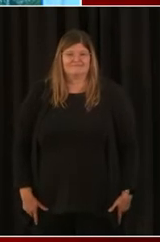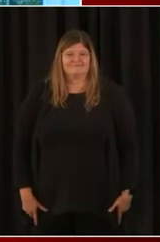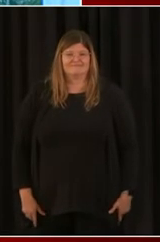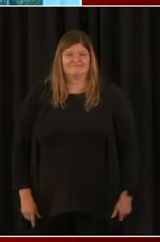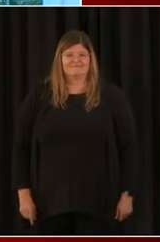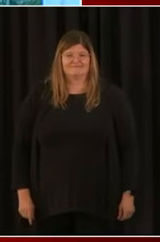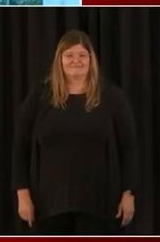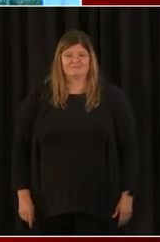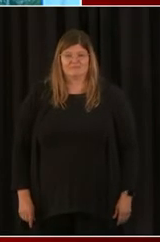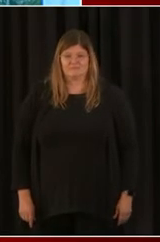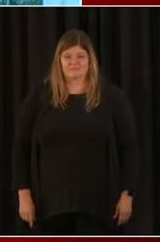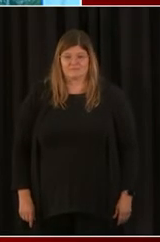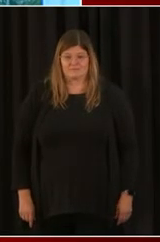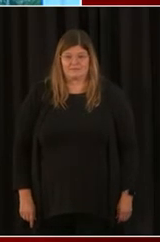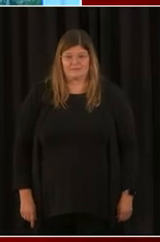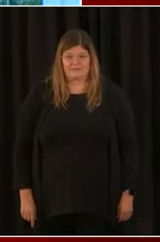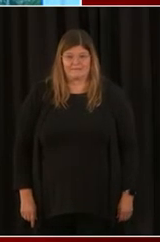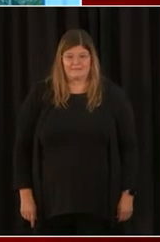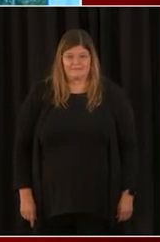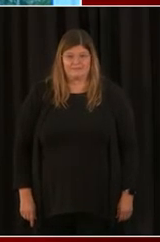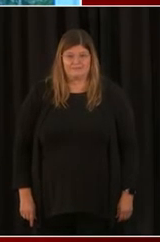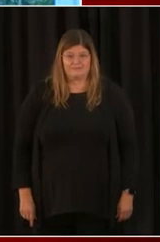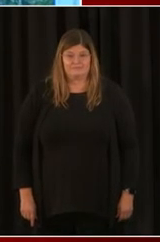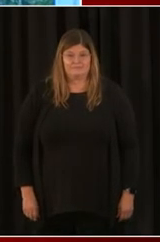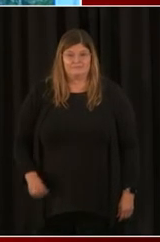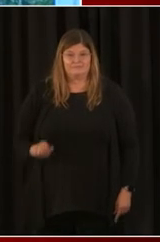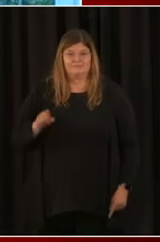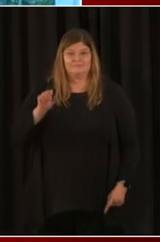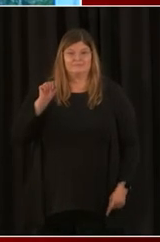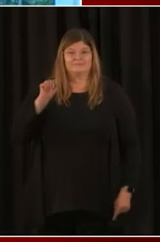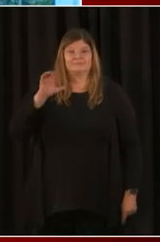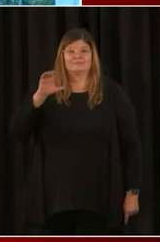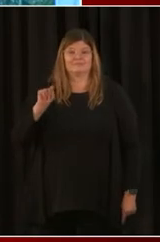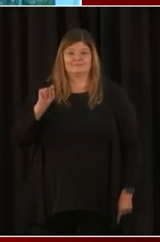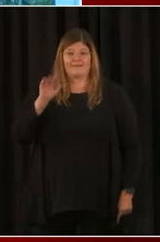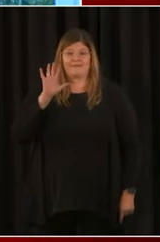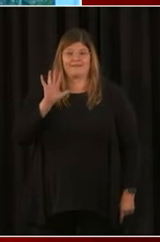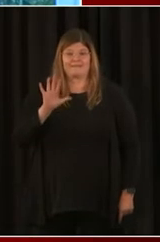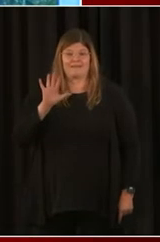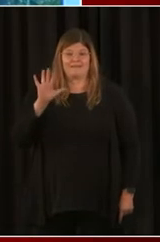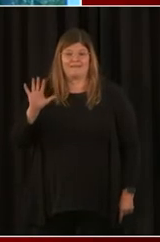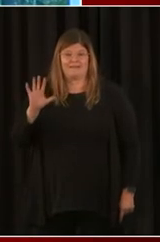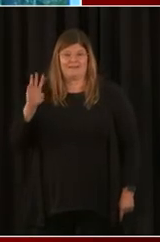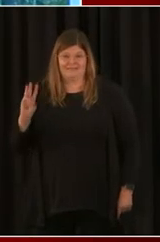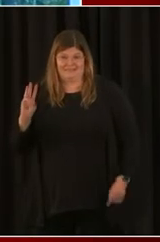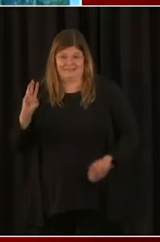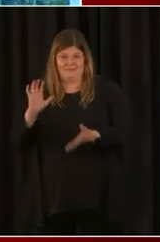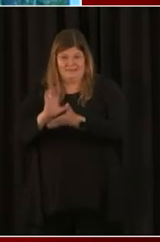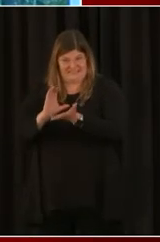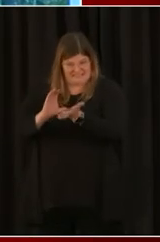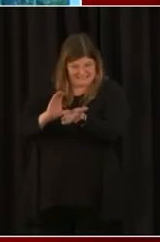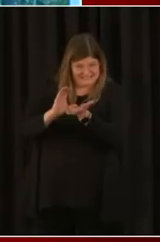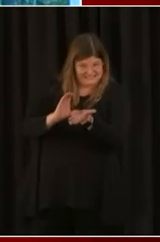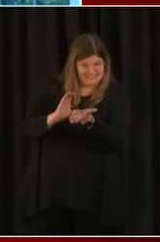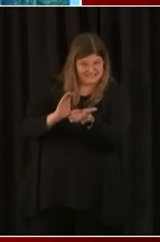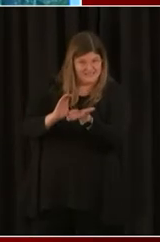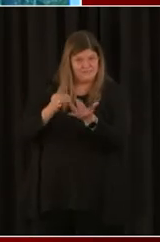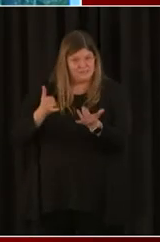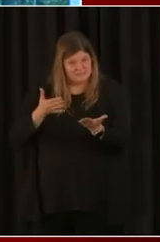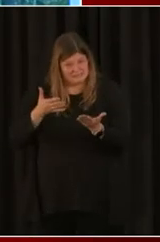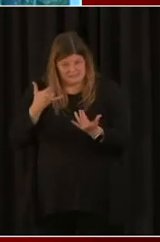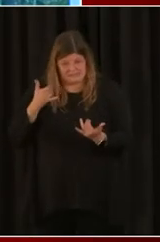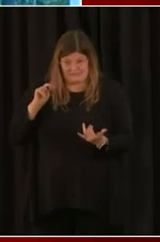pages. Today is just January 5th. And we are still, you know, going through